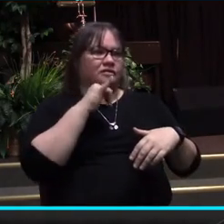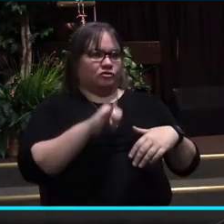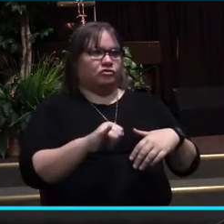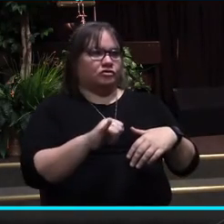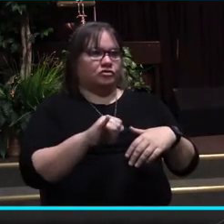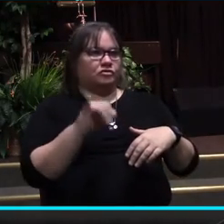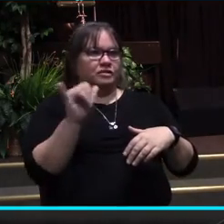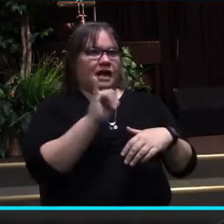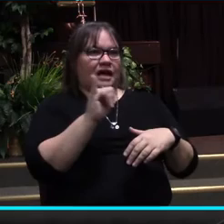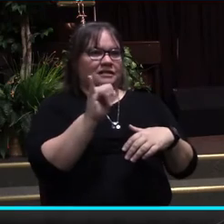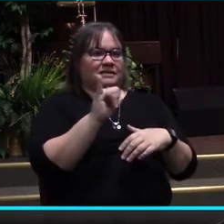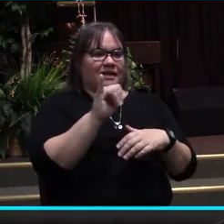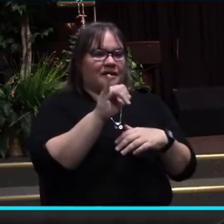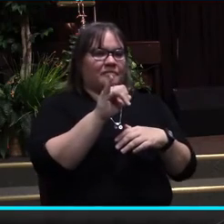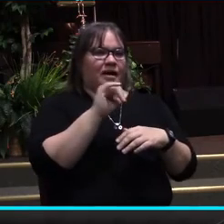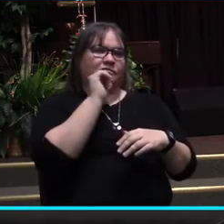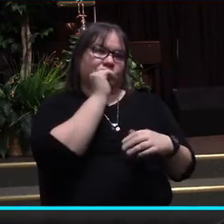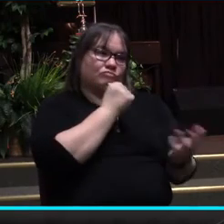as a wound.